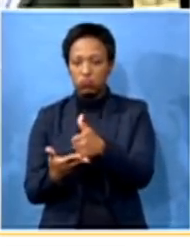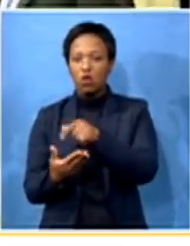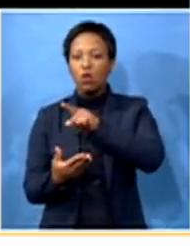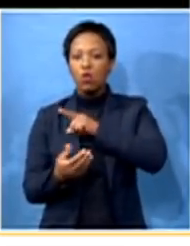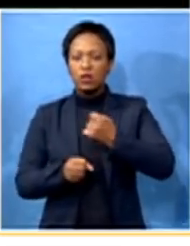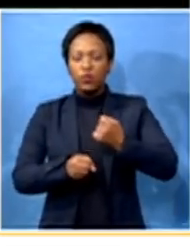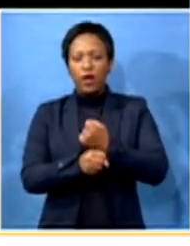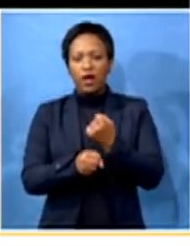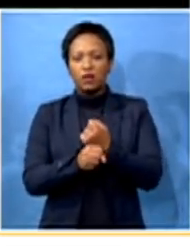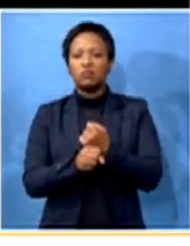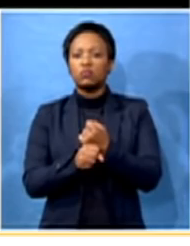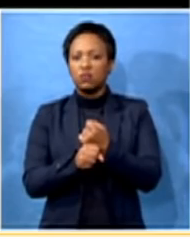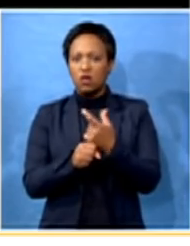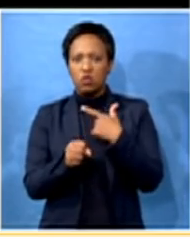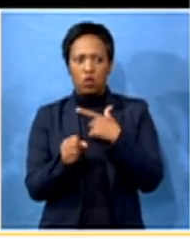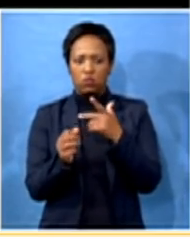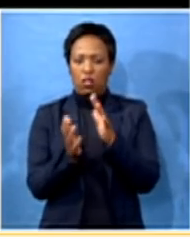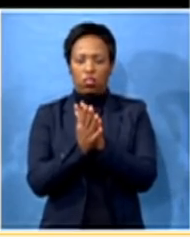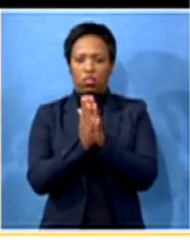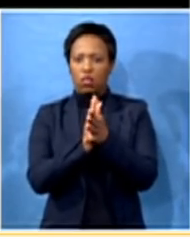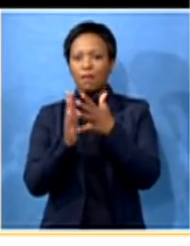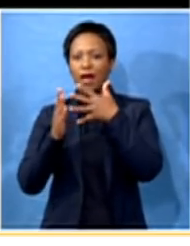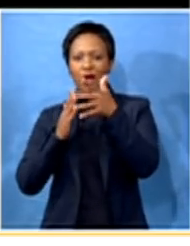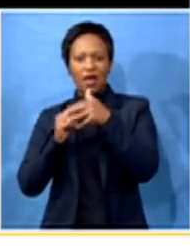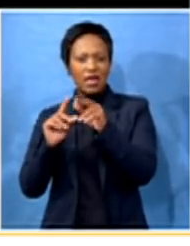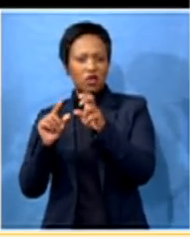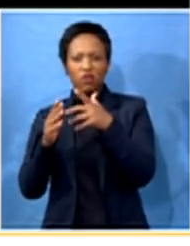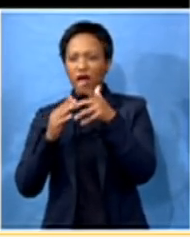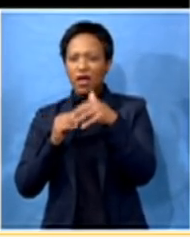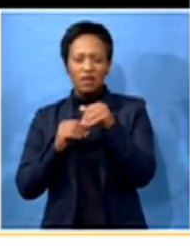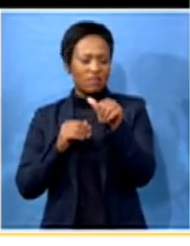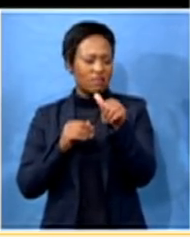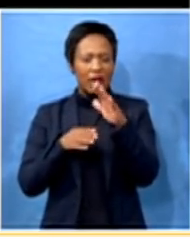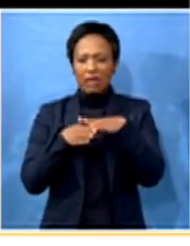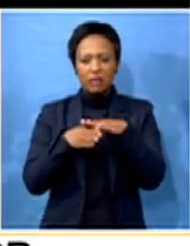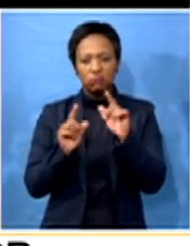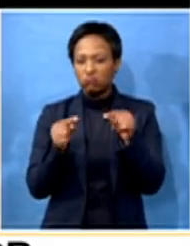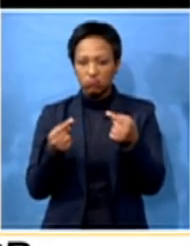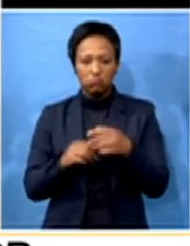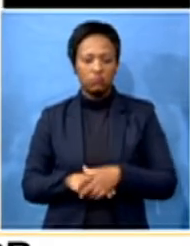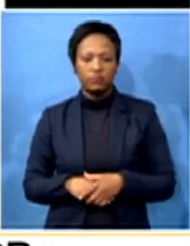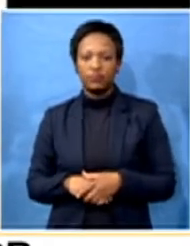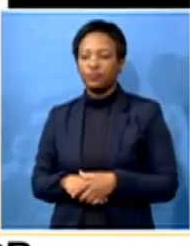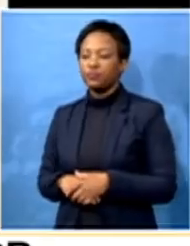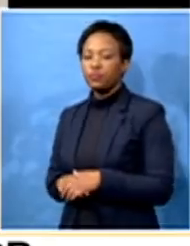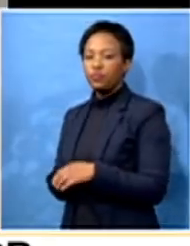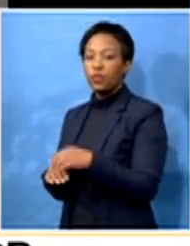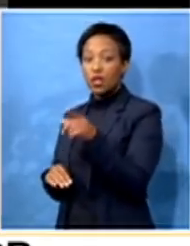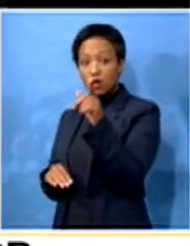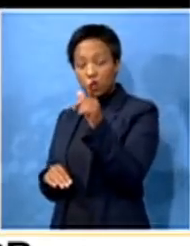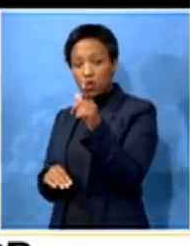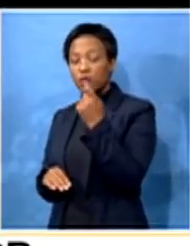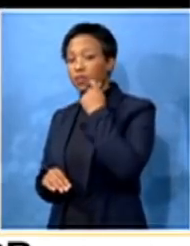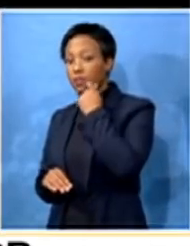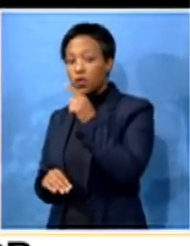functionality is not impacted by any issue for any other reason. Mr. Ntombela, as the ANC, you said